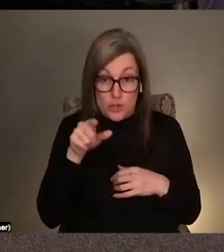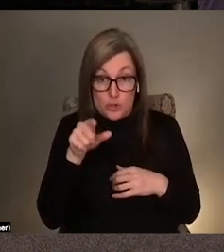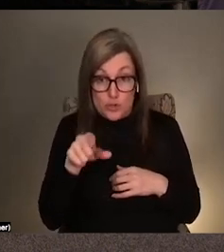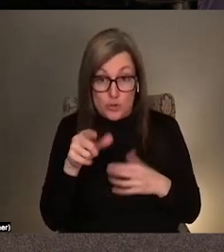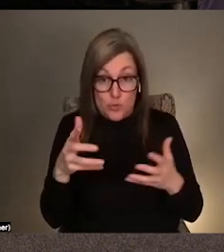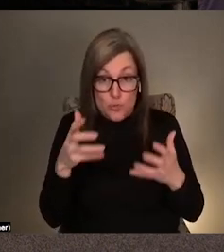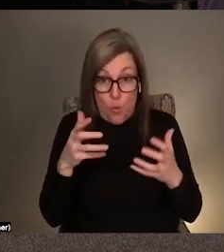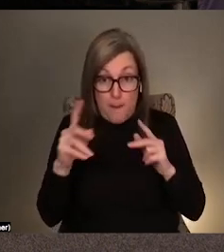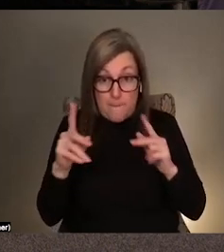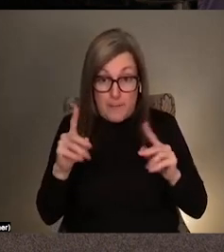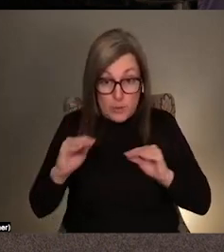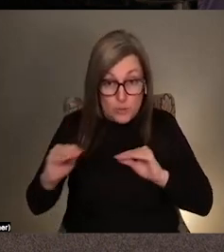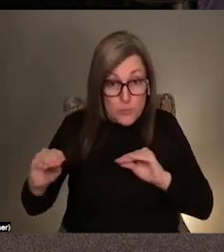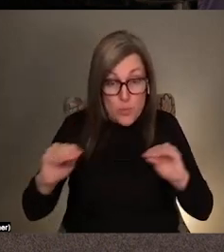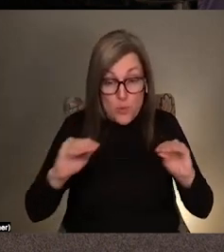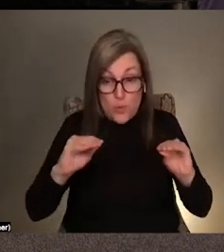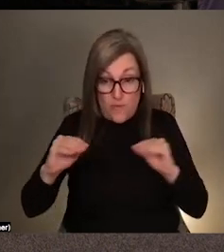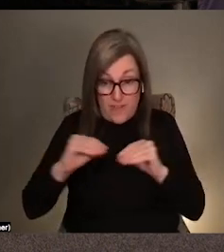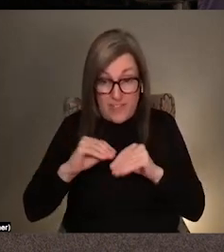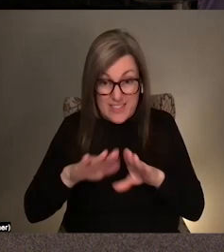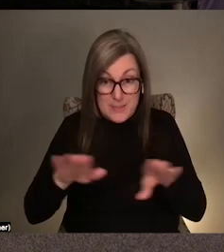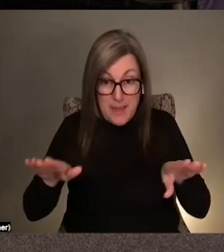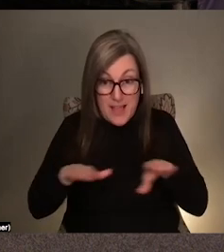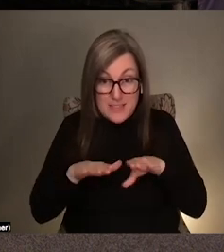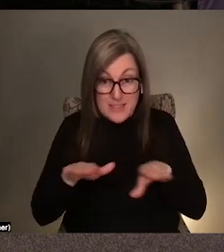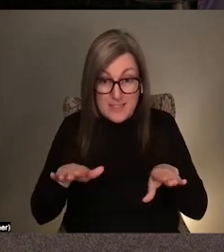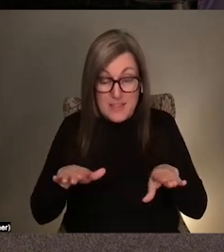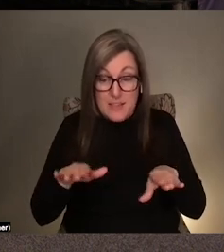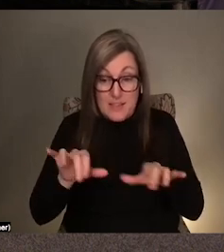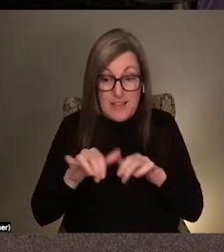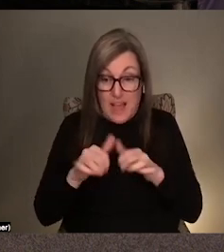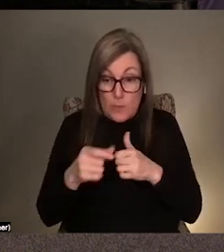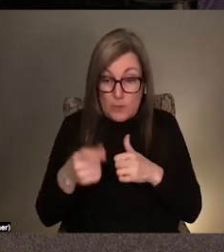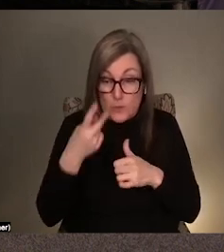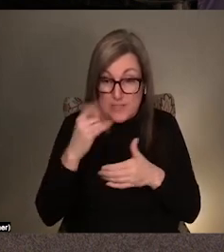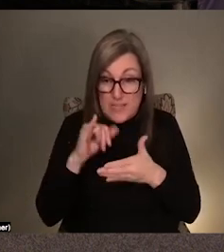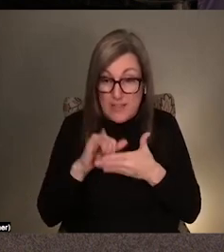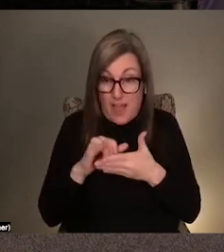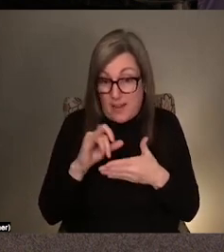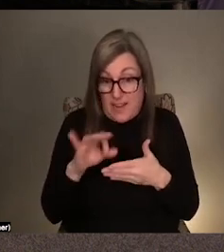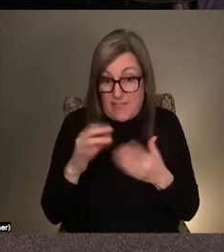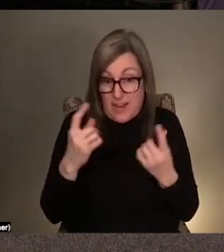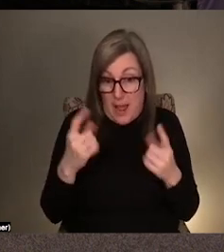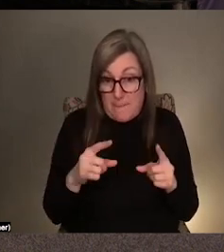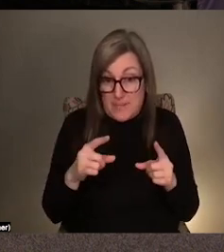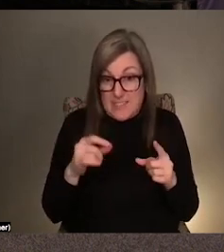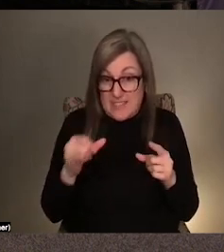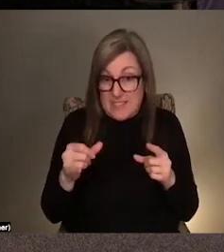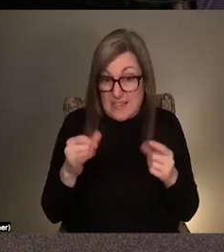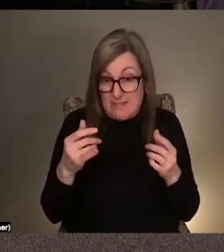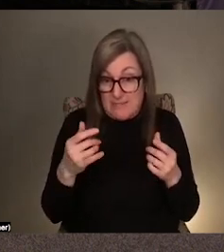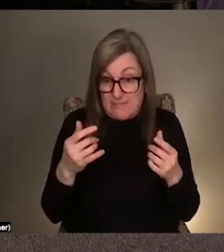in the space like this? How do you see that as part of the work if it happens allowed or not?